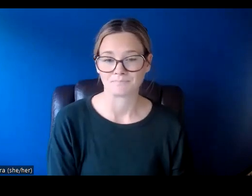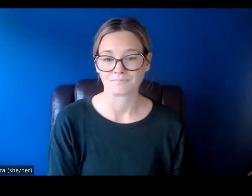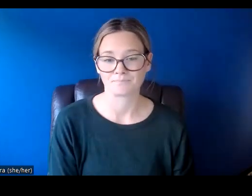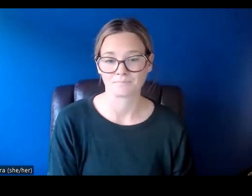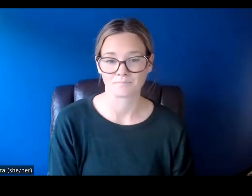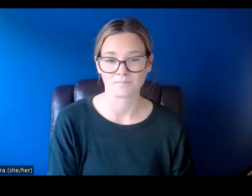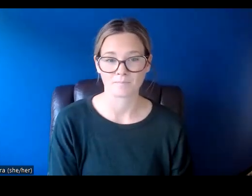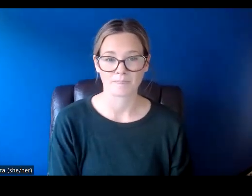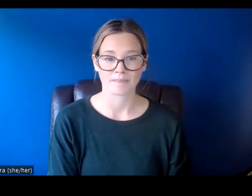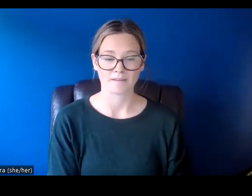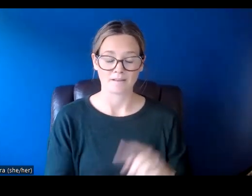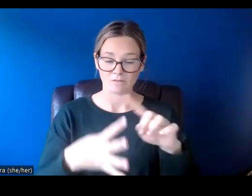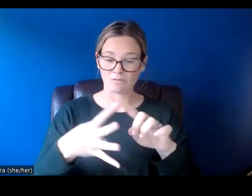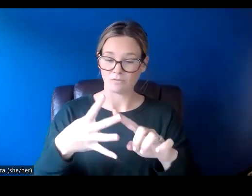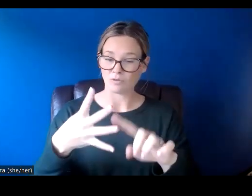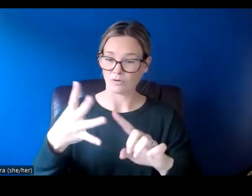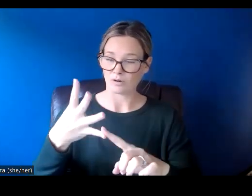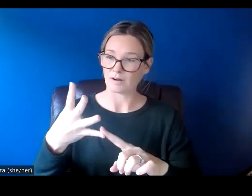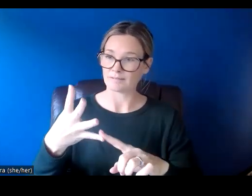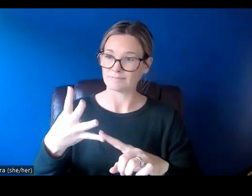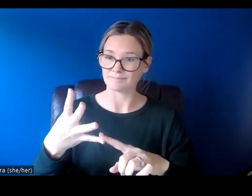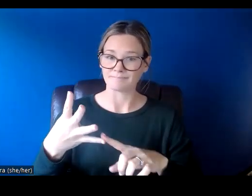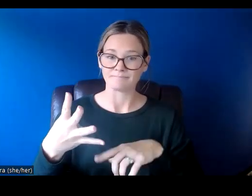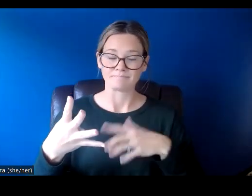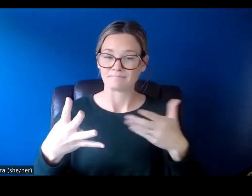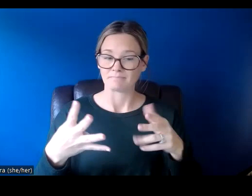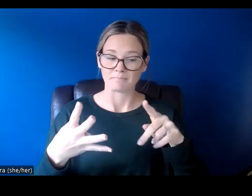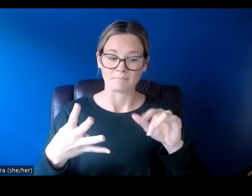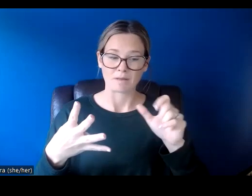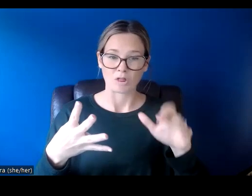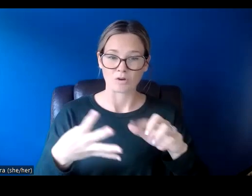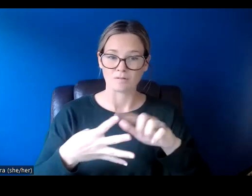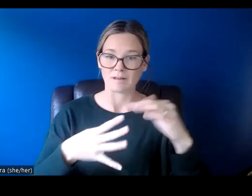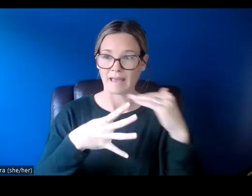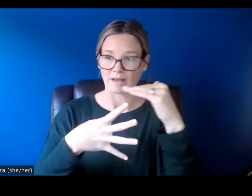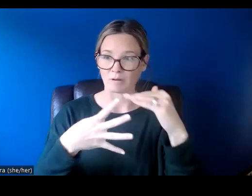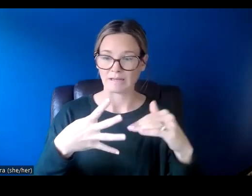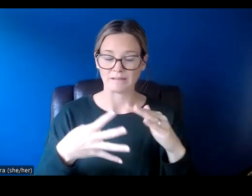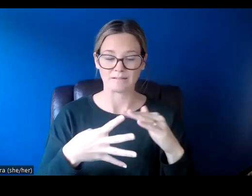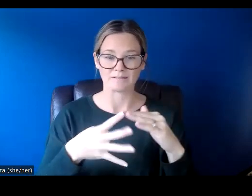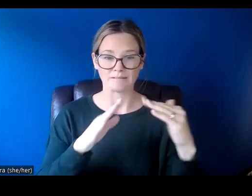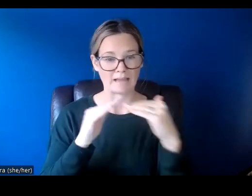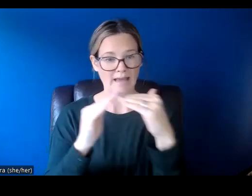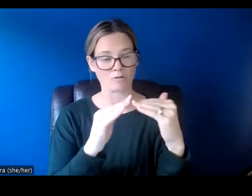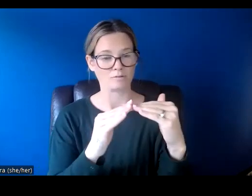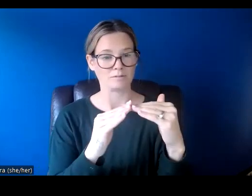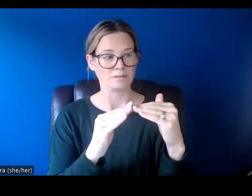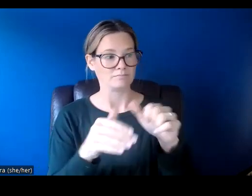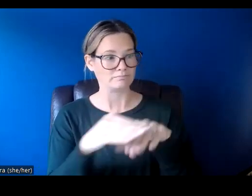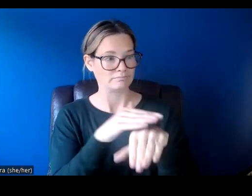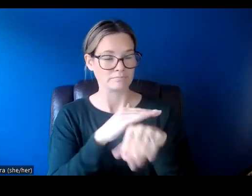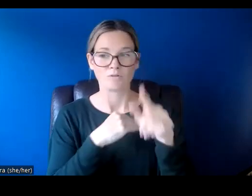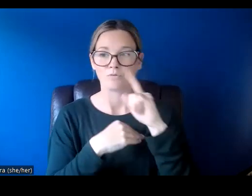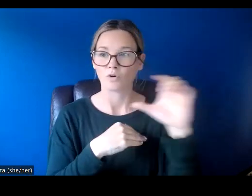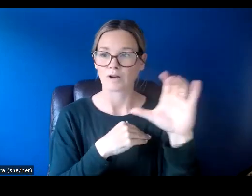The four pillars of this ongoing work are equity, creating equitable access for